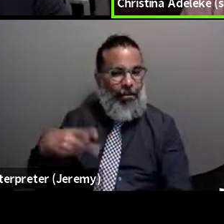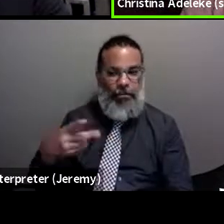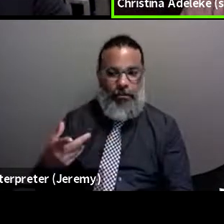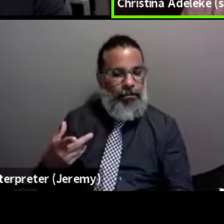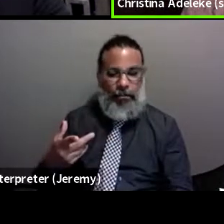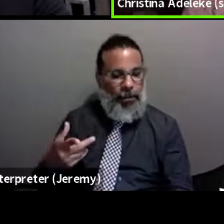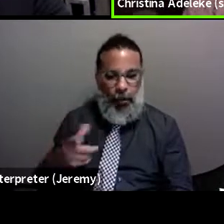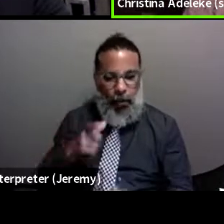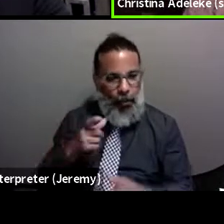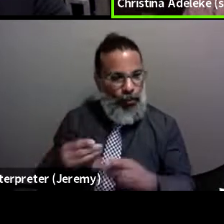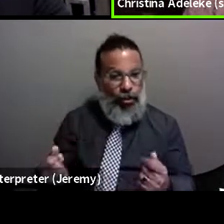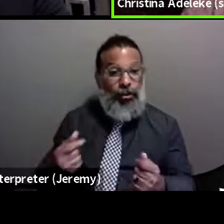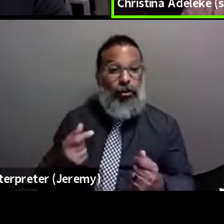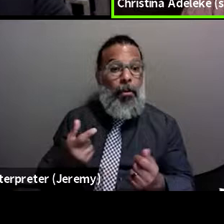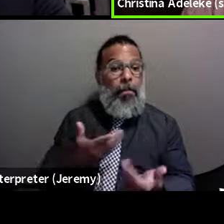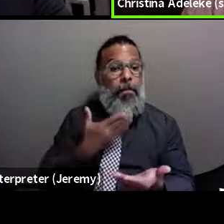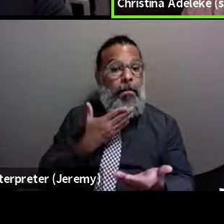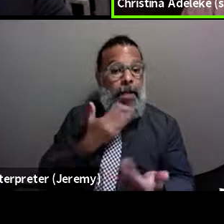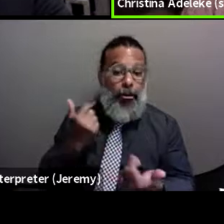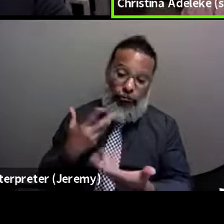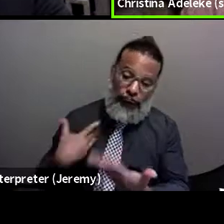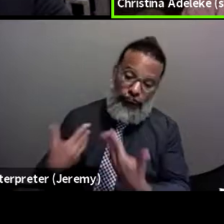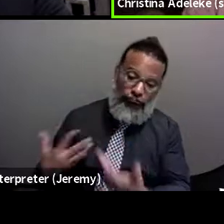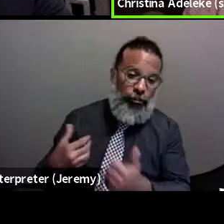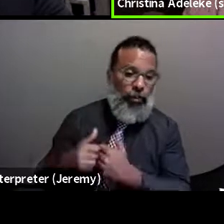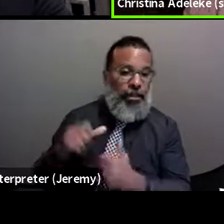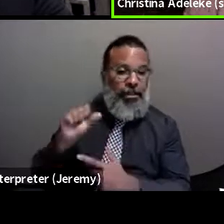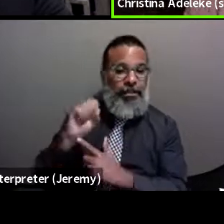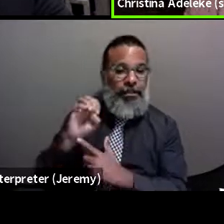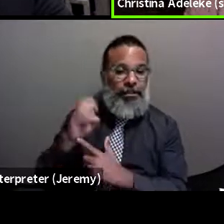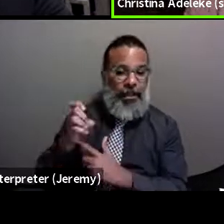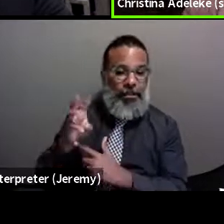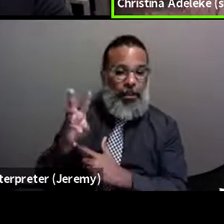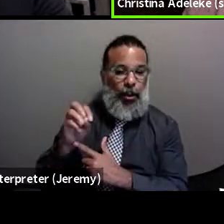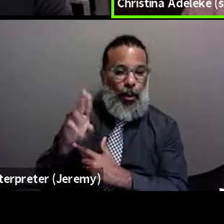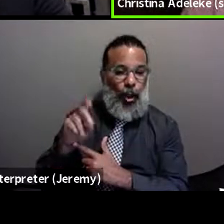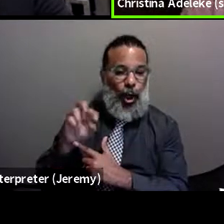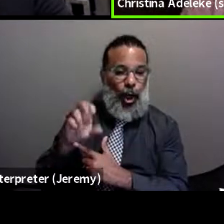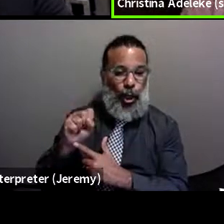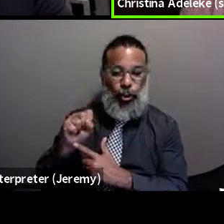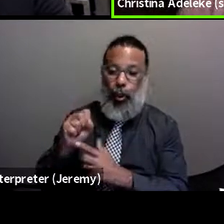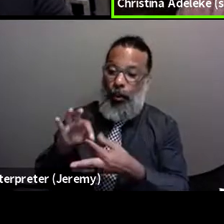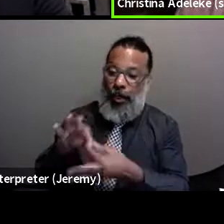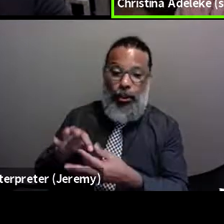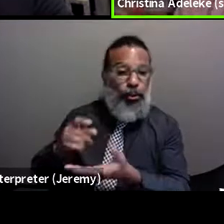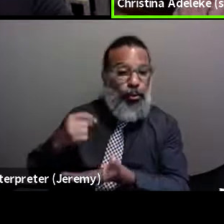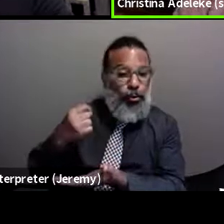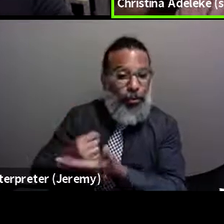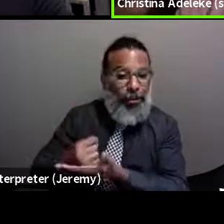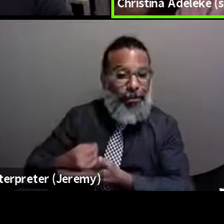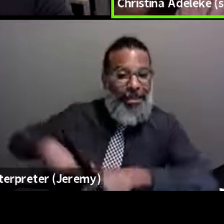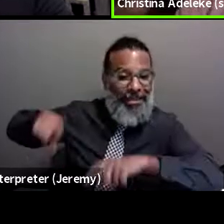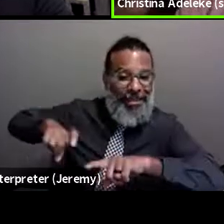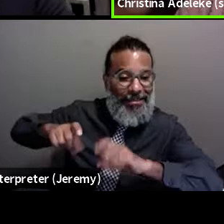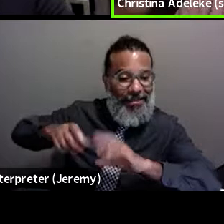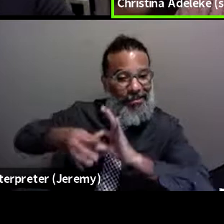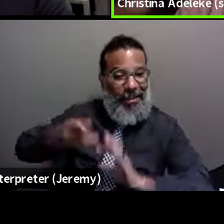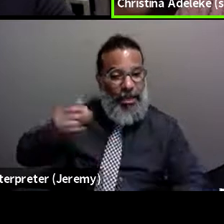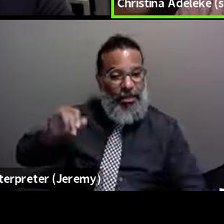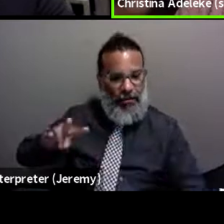we were to better engage sex workers in HIV treatment and testing, I think that'll have a ripple.